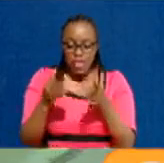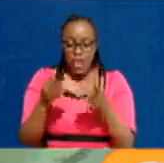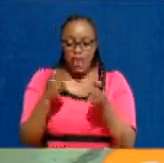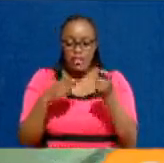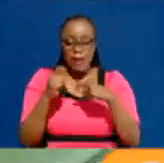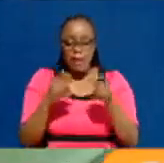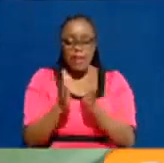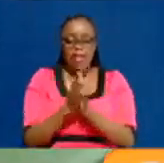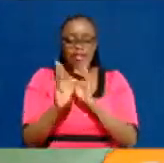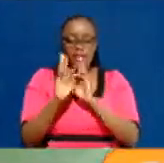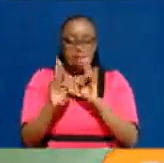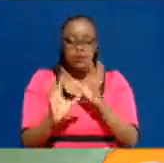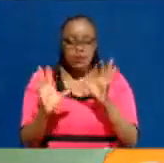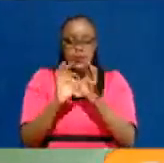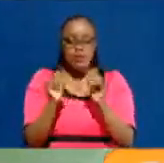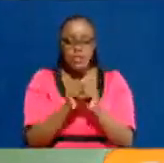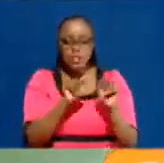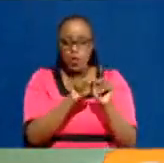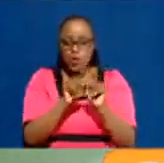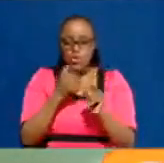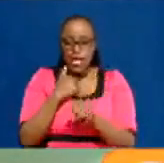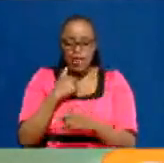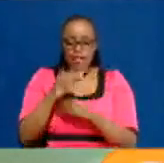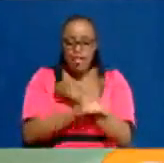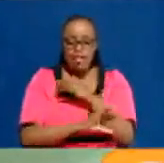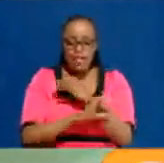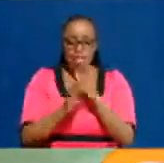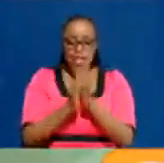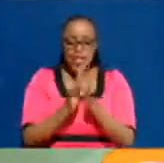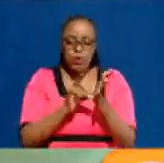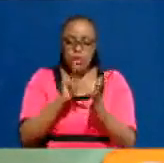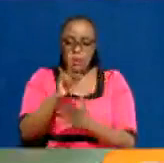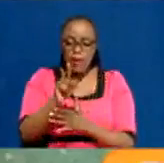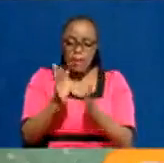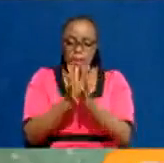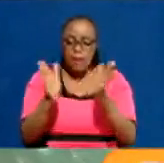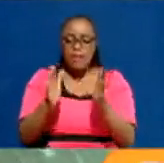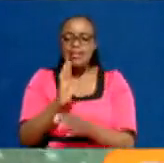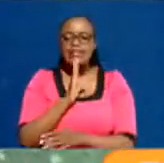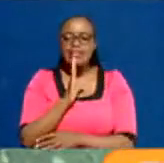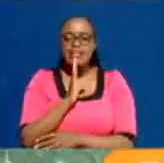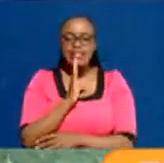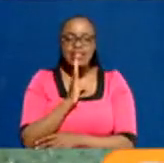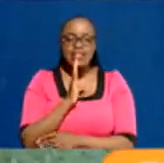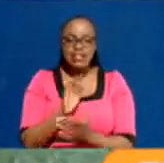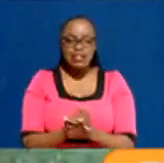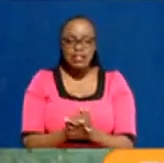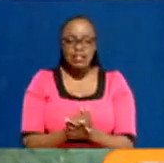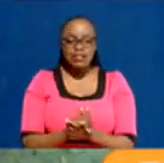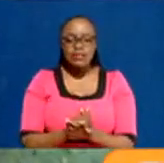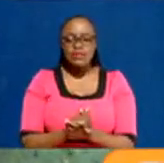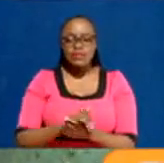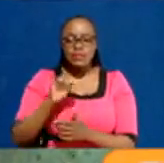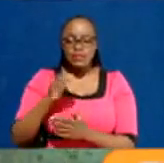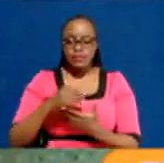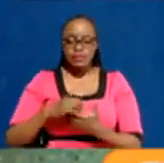The report attributed the spike on recurrent expenditure to the offsetting of the country's country's public debt. Samogin Citizen TV,